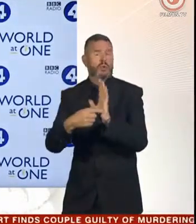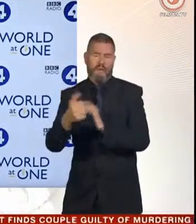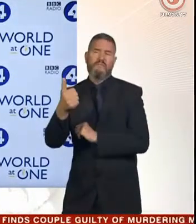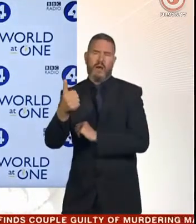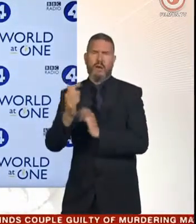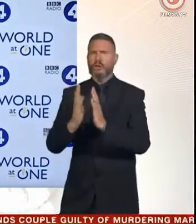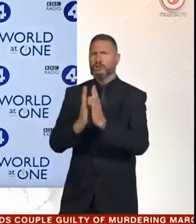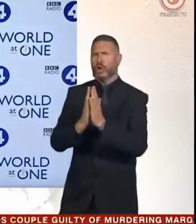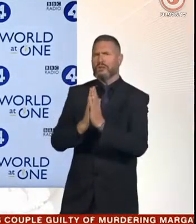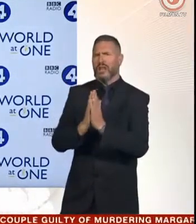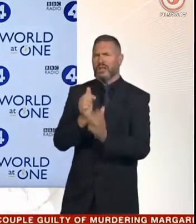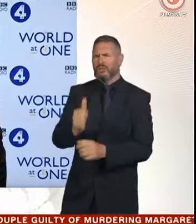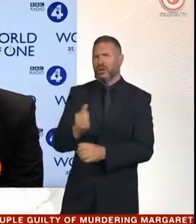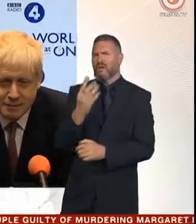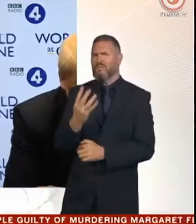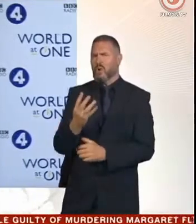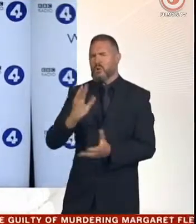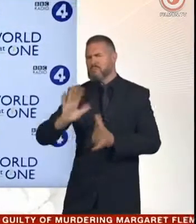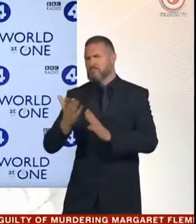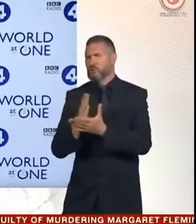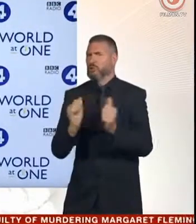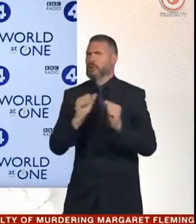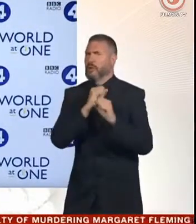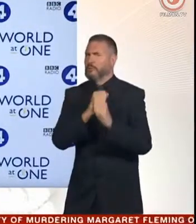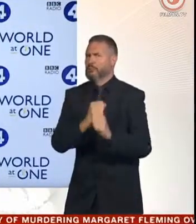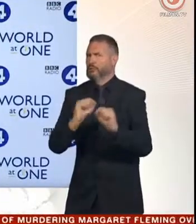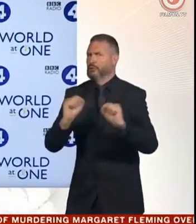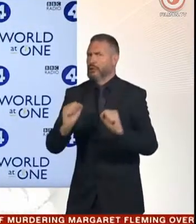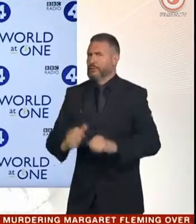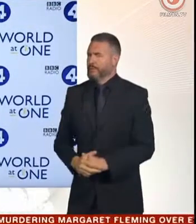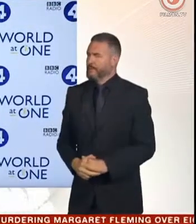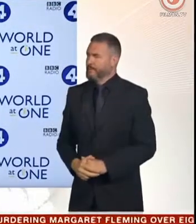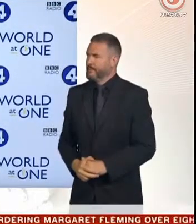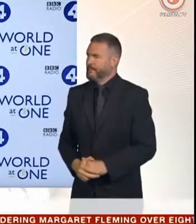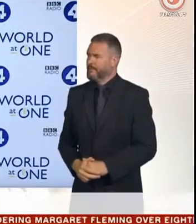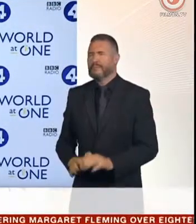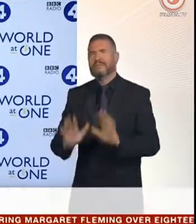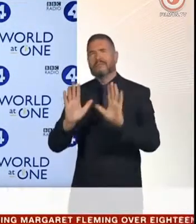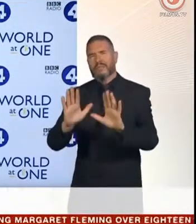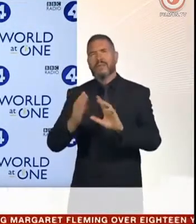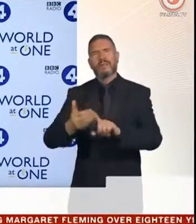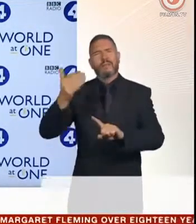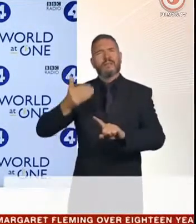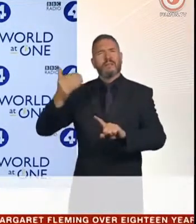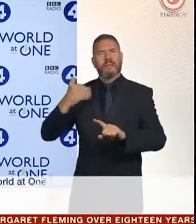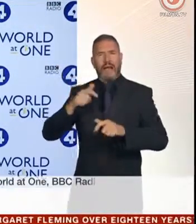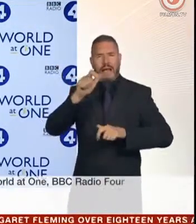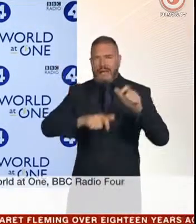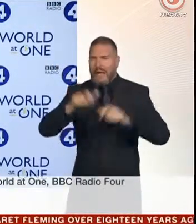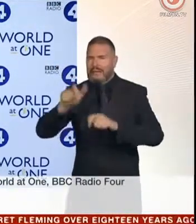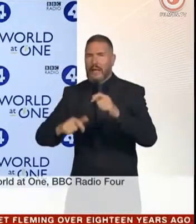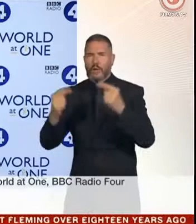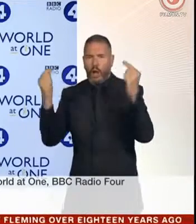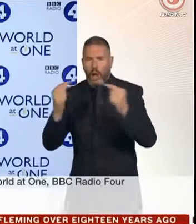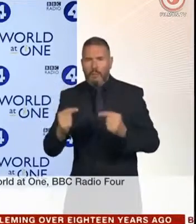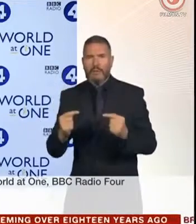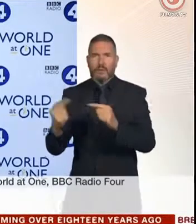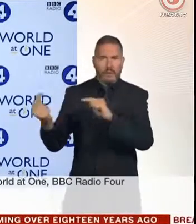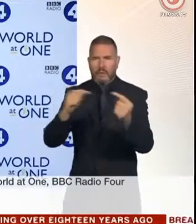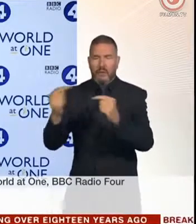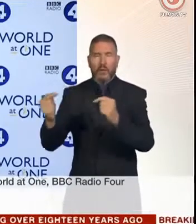Sunday's Channel 4 programme. In the past, when you've had loads of candidates, it can be slightly